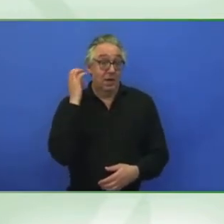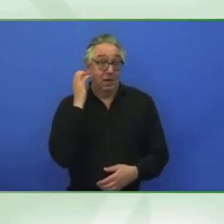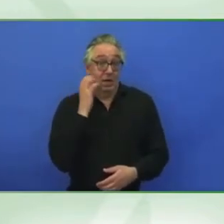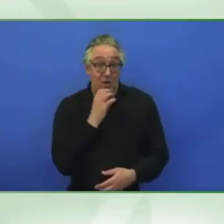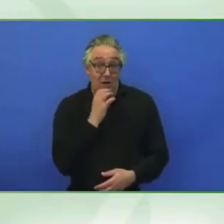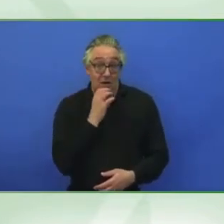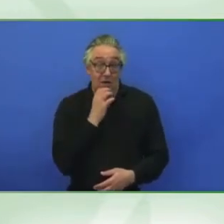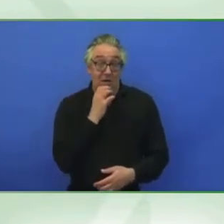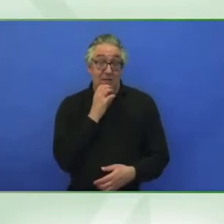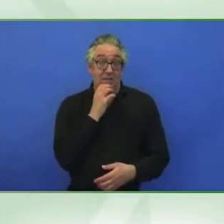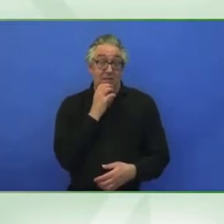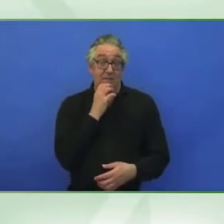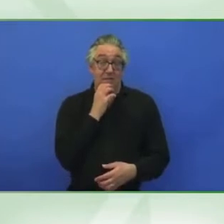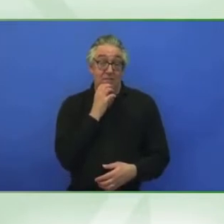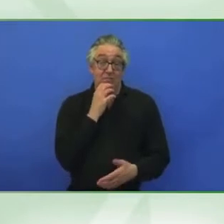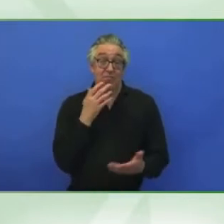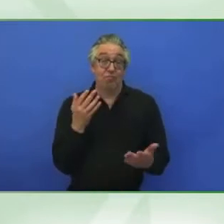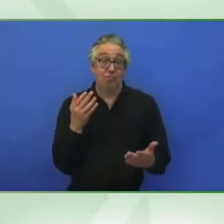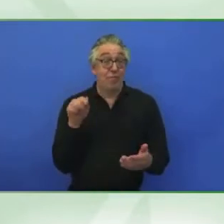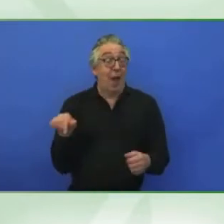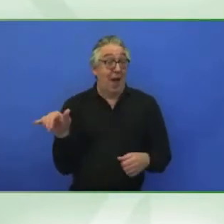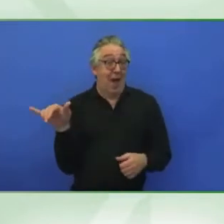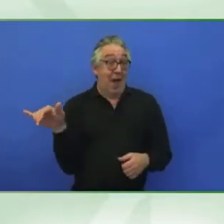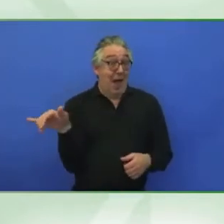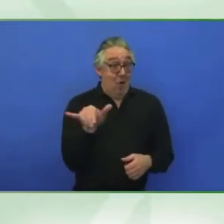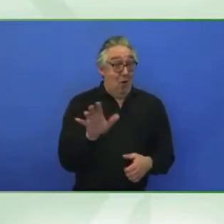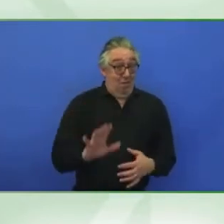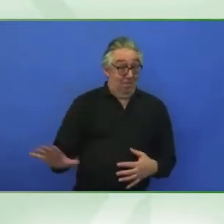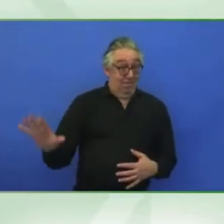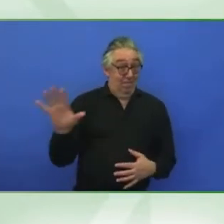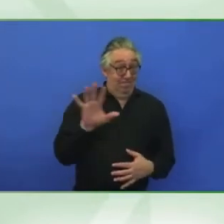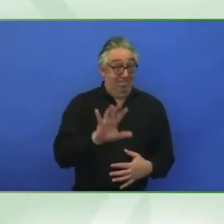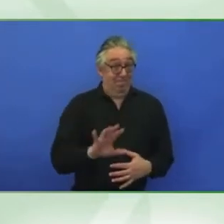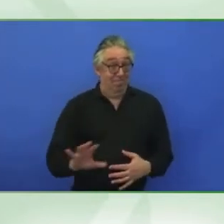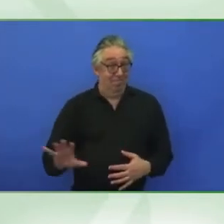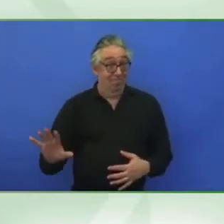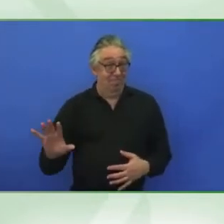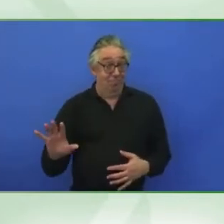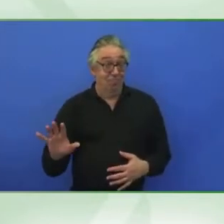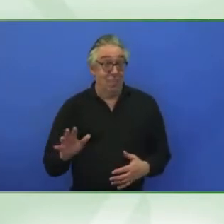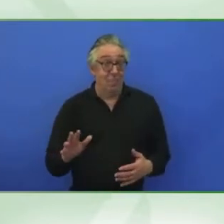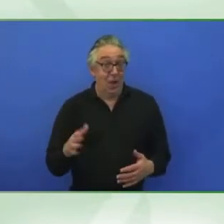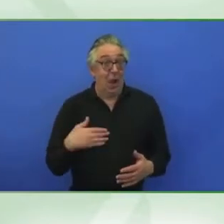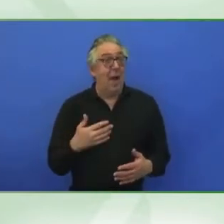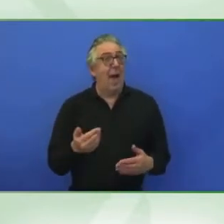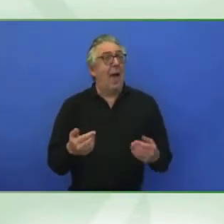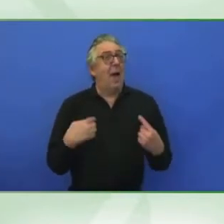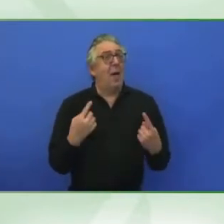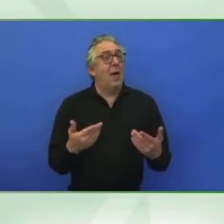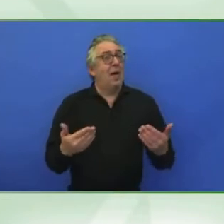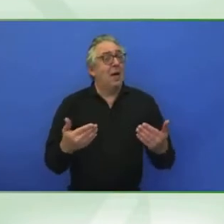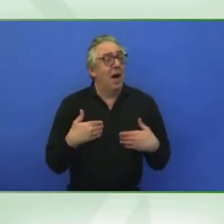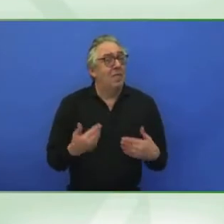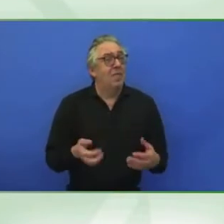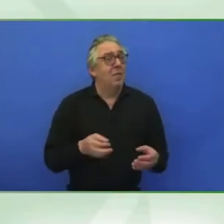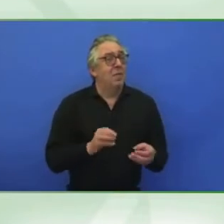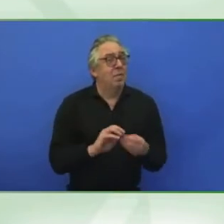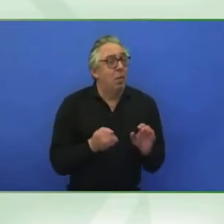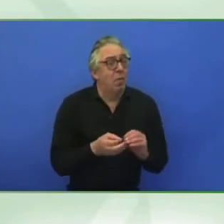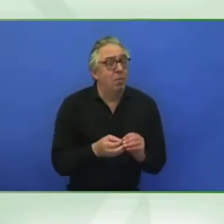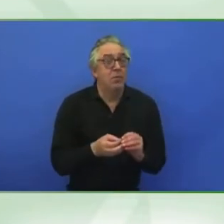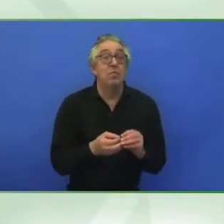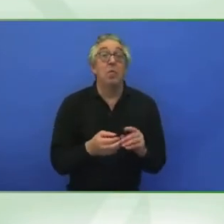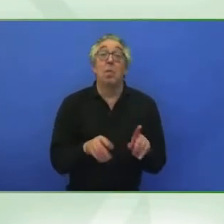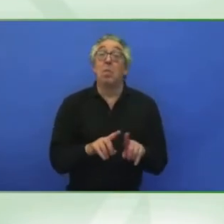We have a lot of challenges, but at the same time, we can see them as opportunities